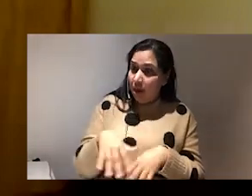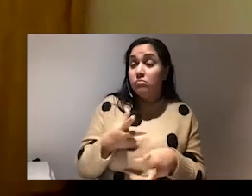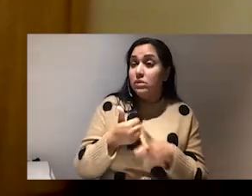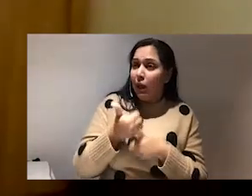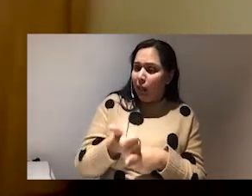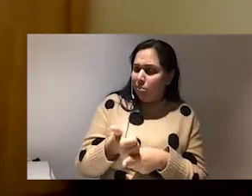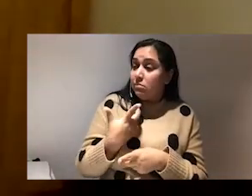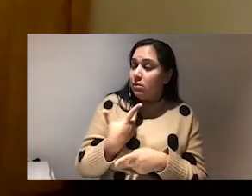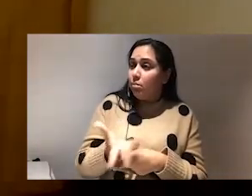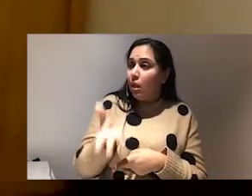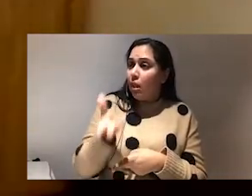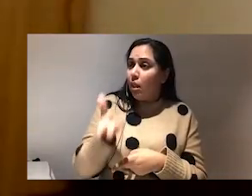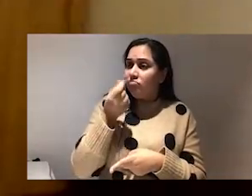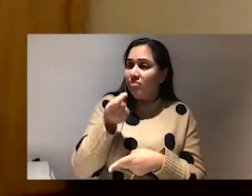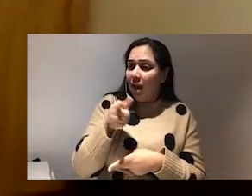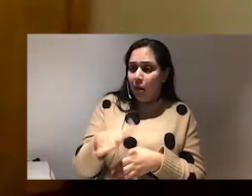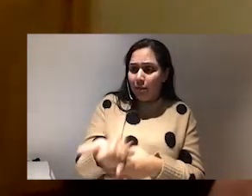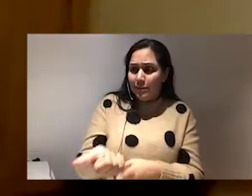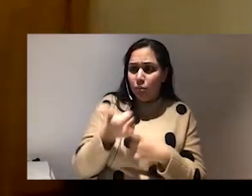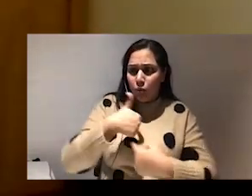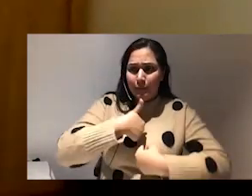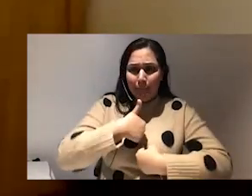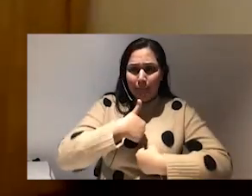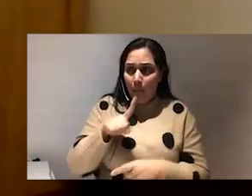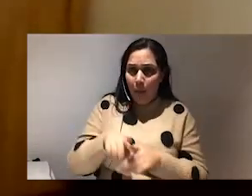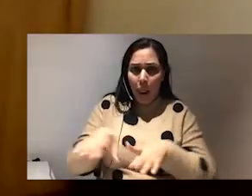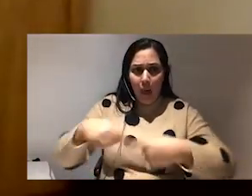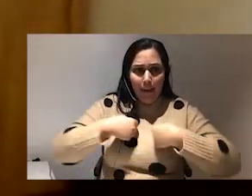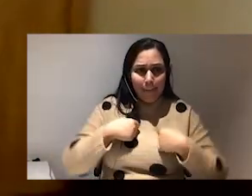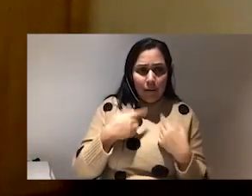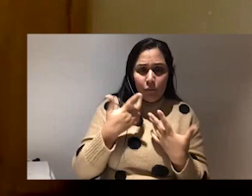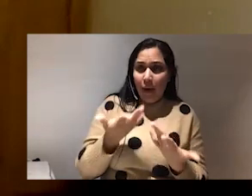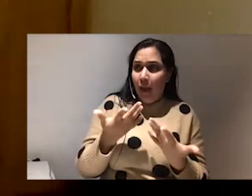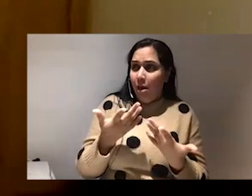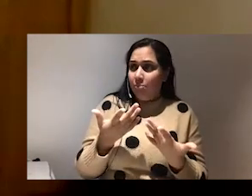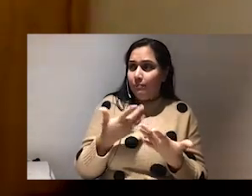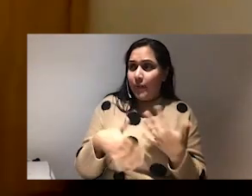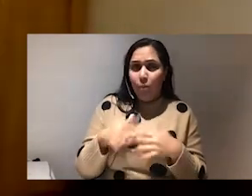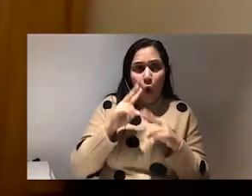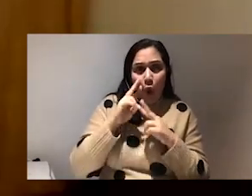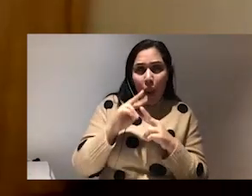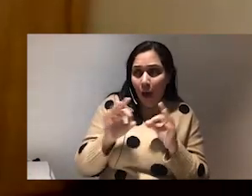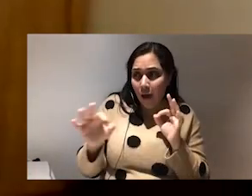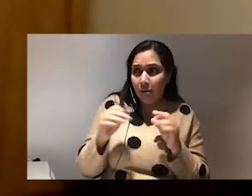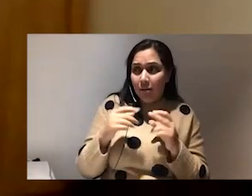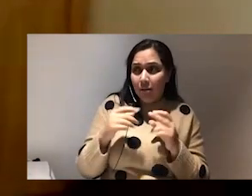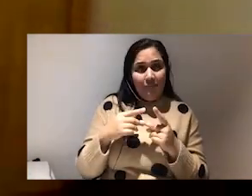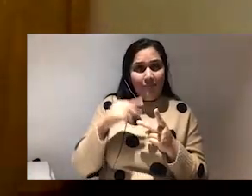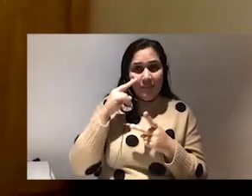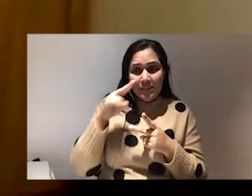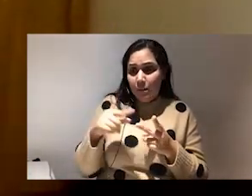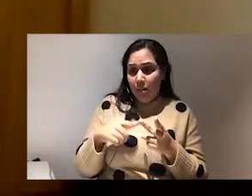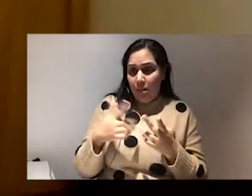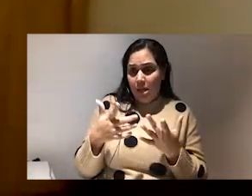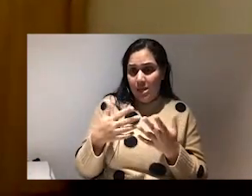people in the exact position that I was in visible online, with something to say, that threatened the status quo.